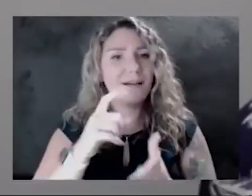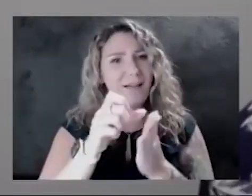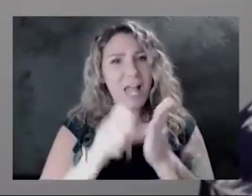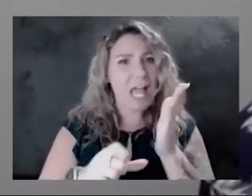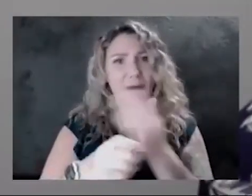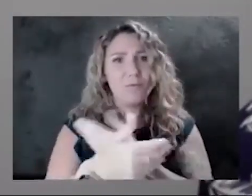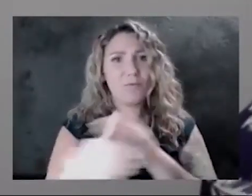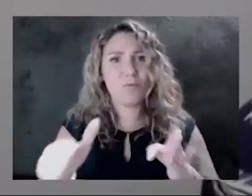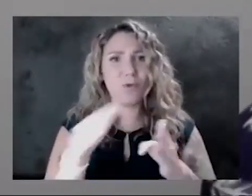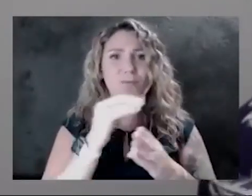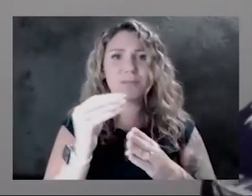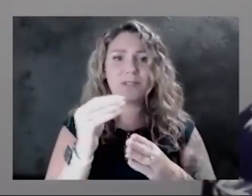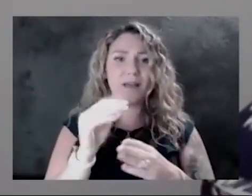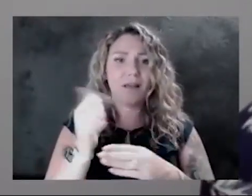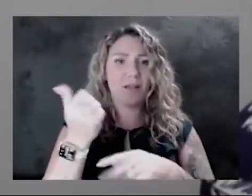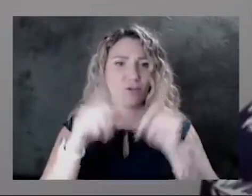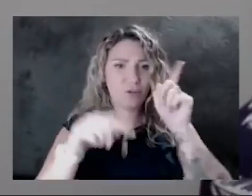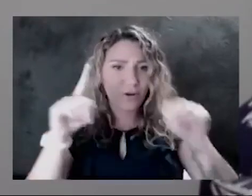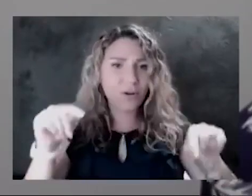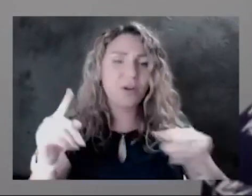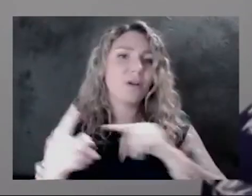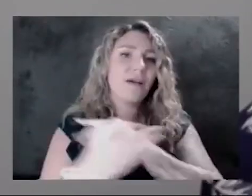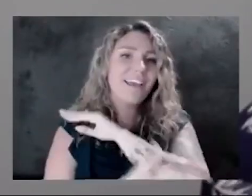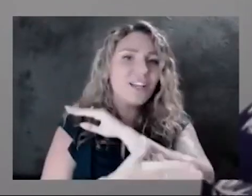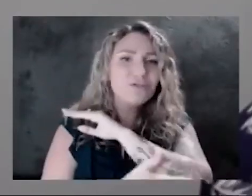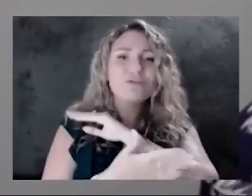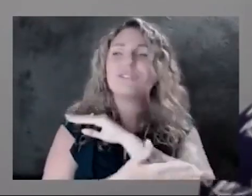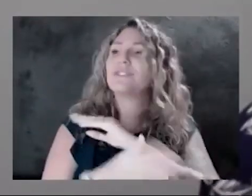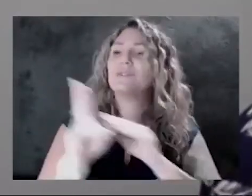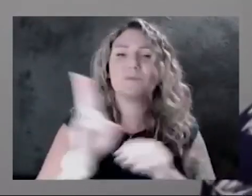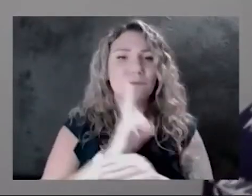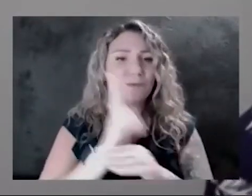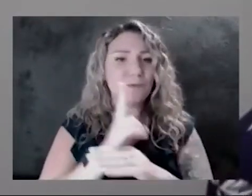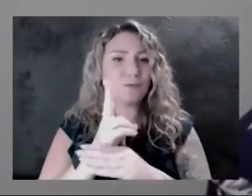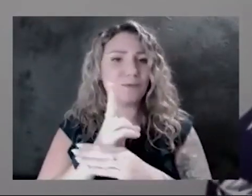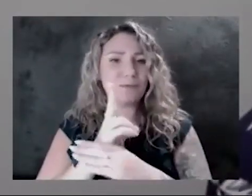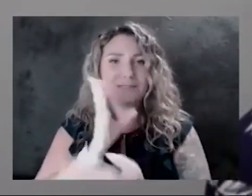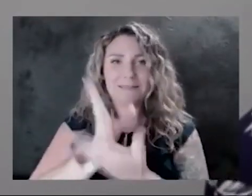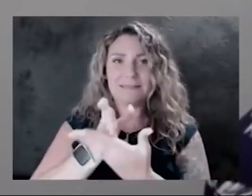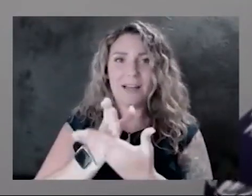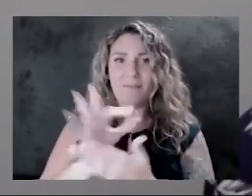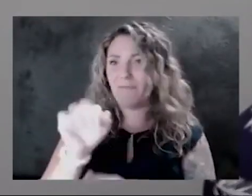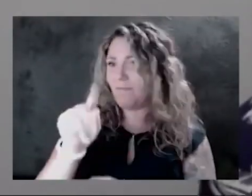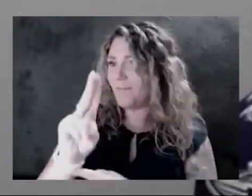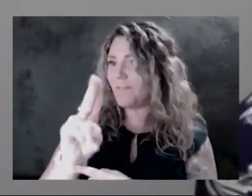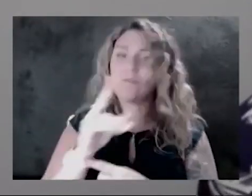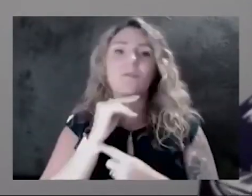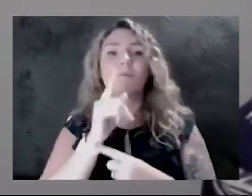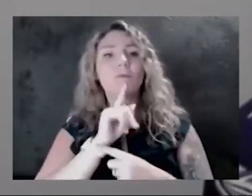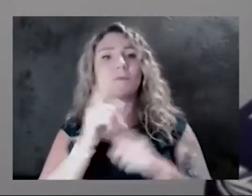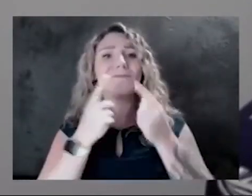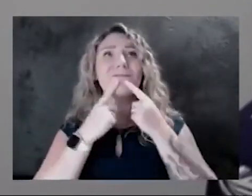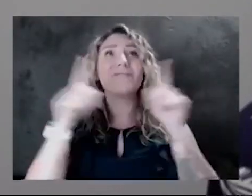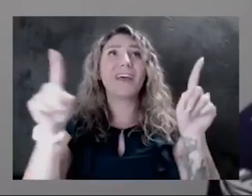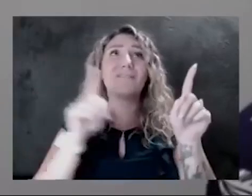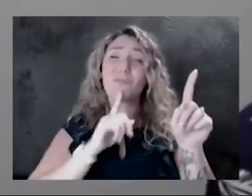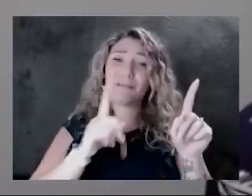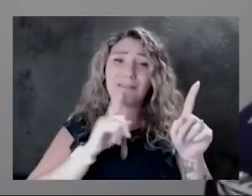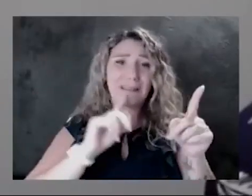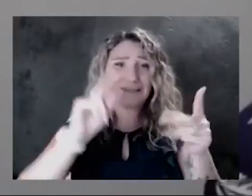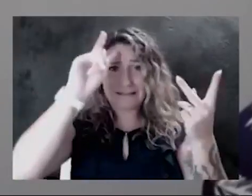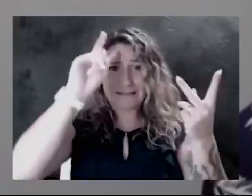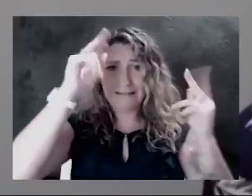for things like battling influenza, et cetera, that they are just extremely effective. So really, it's that misinformation